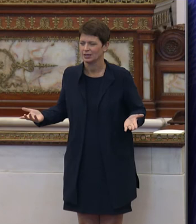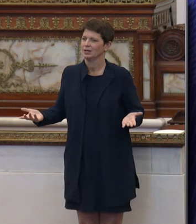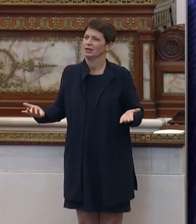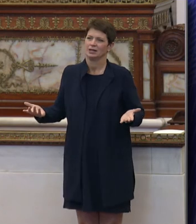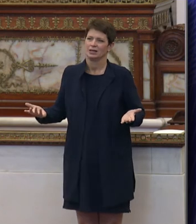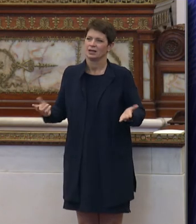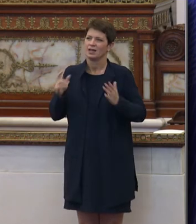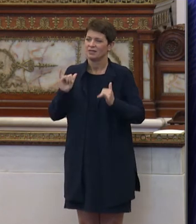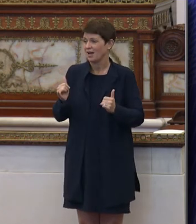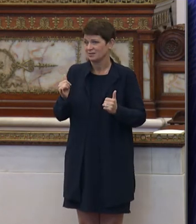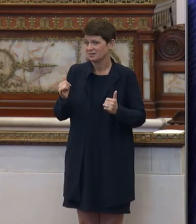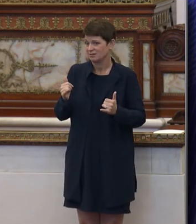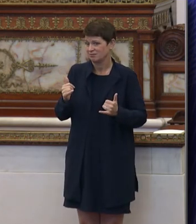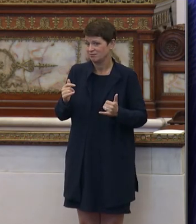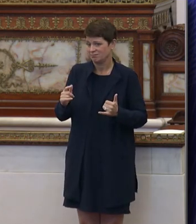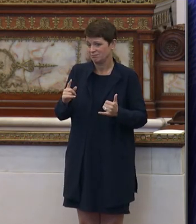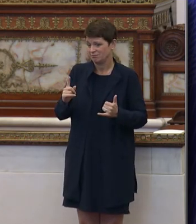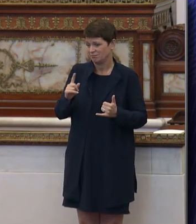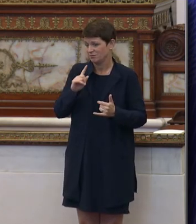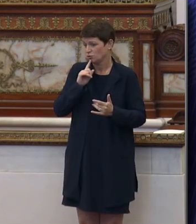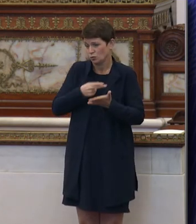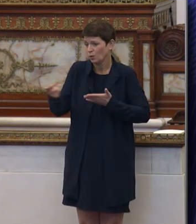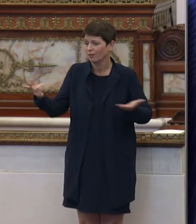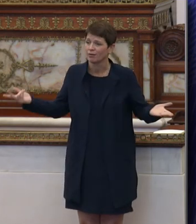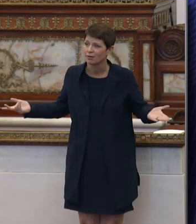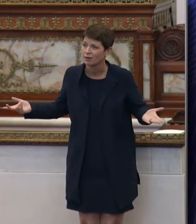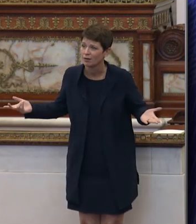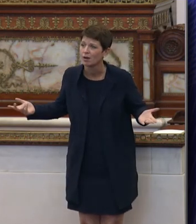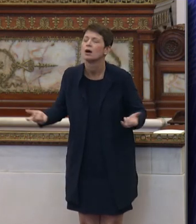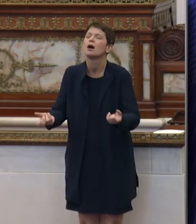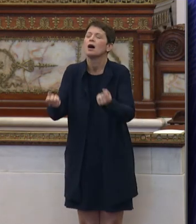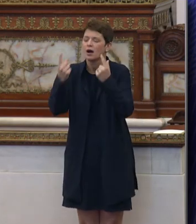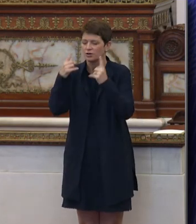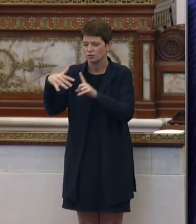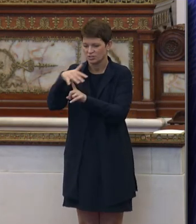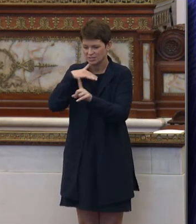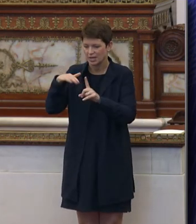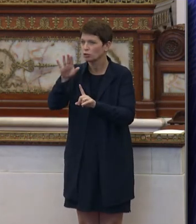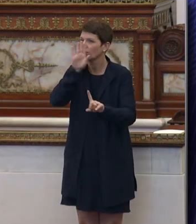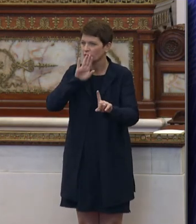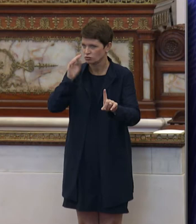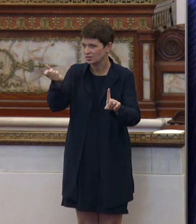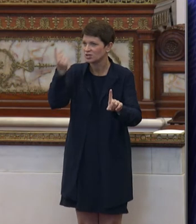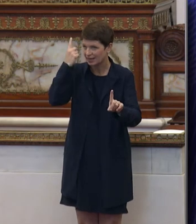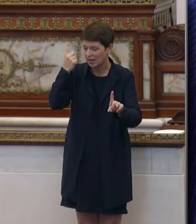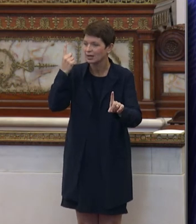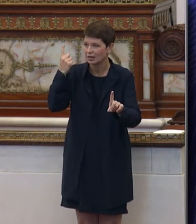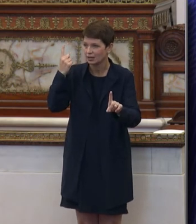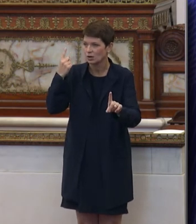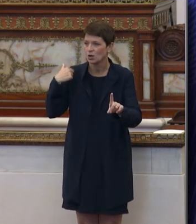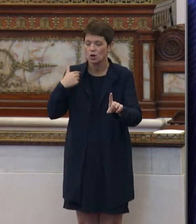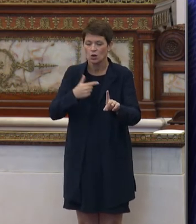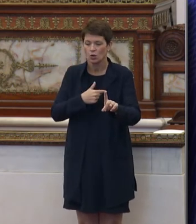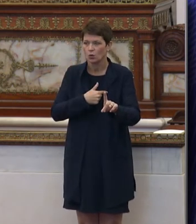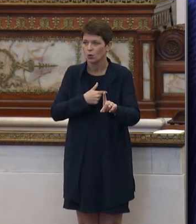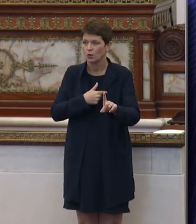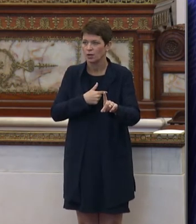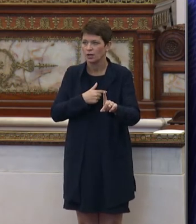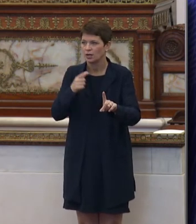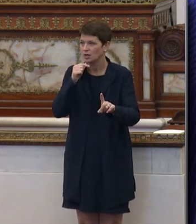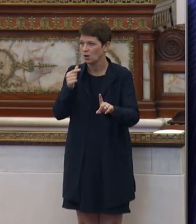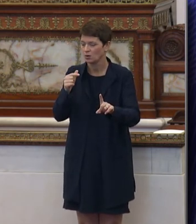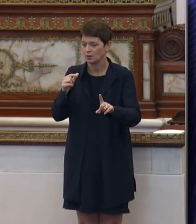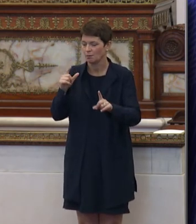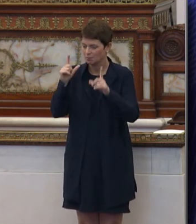that's just the reality. So it's, I understand the context of your frustration, because it's sort of like, we don't blink at the $300